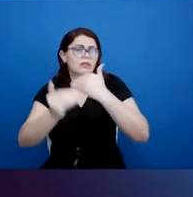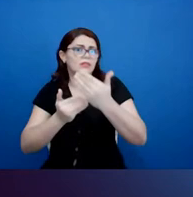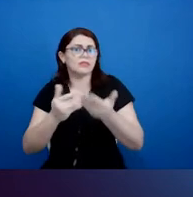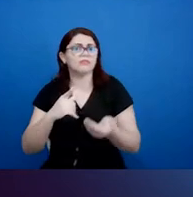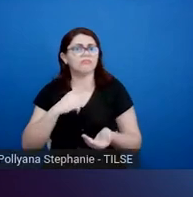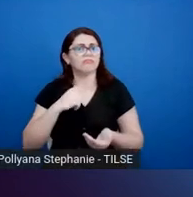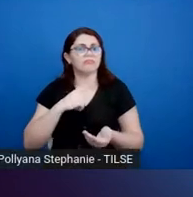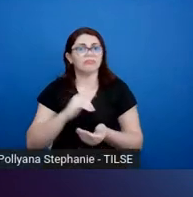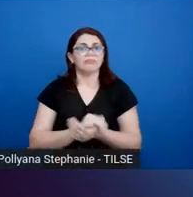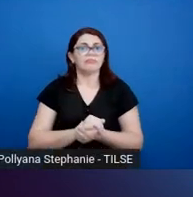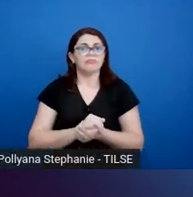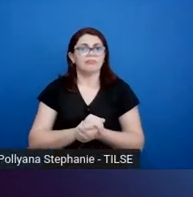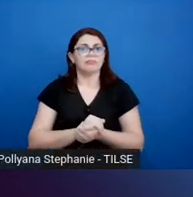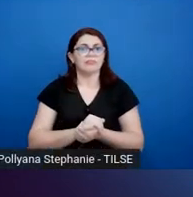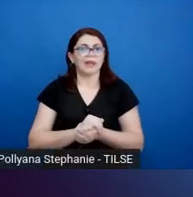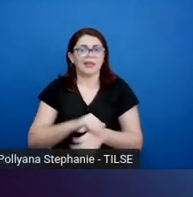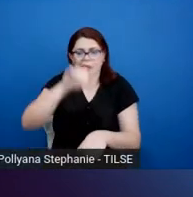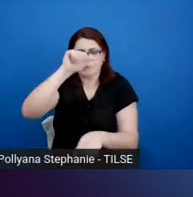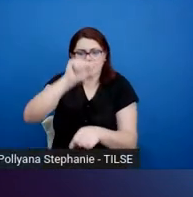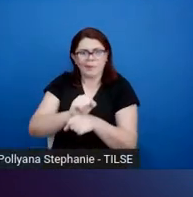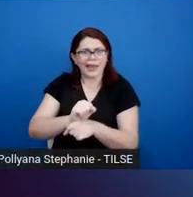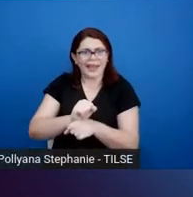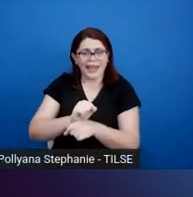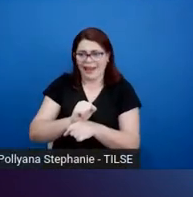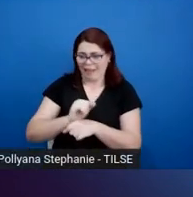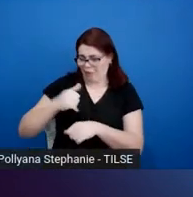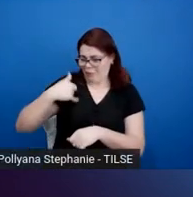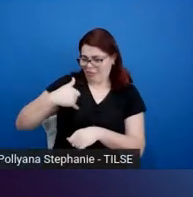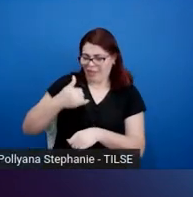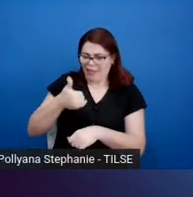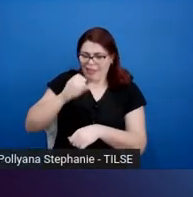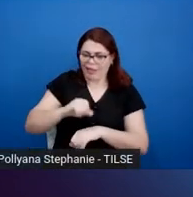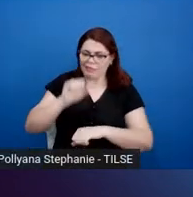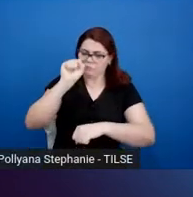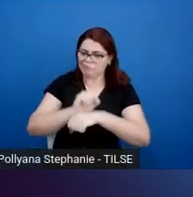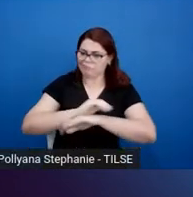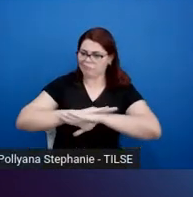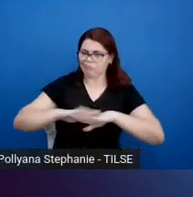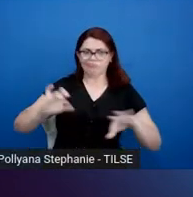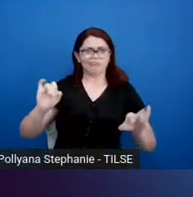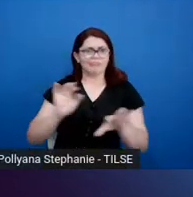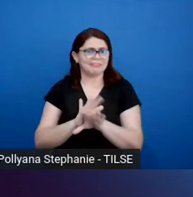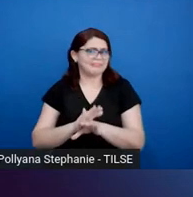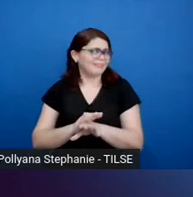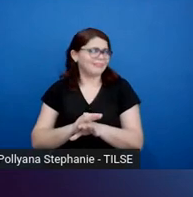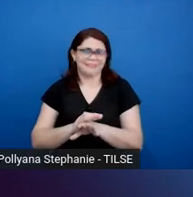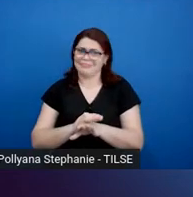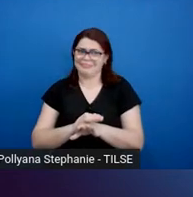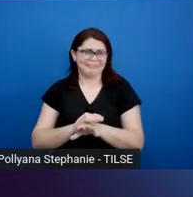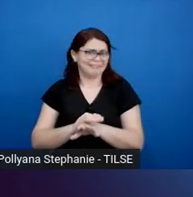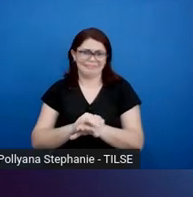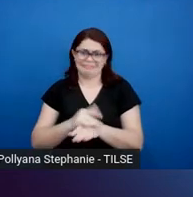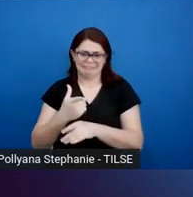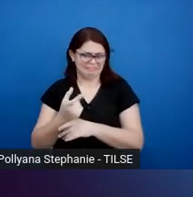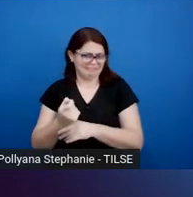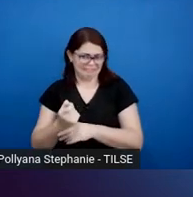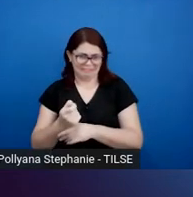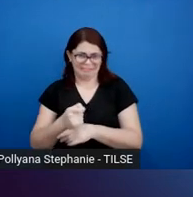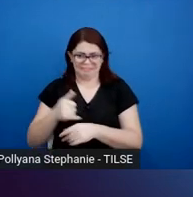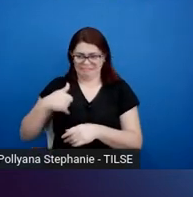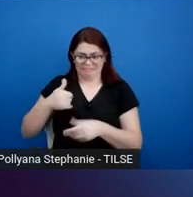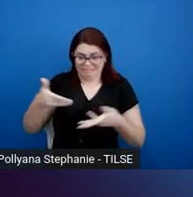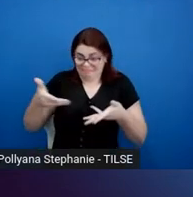So it doesn't stop when we're 10. It doesn't stop when we're 20. It doesn't stop when we're the age that I am.